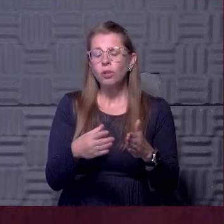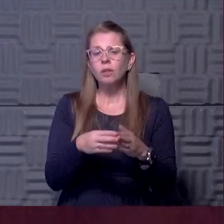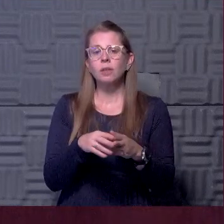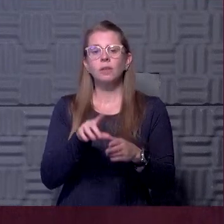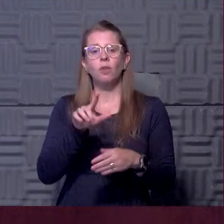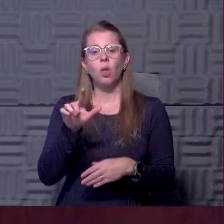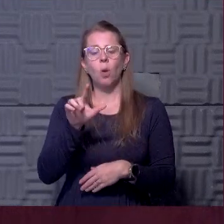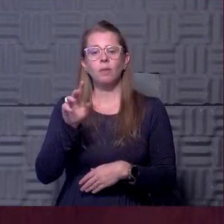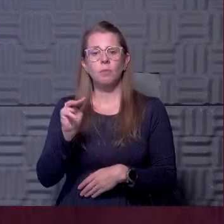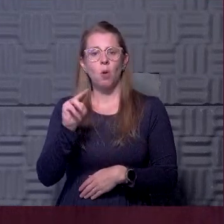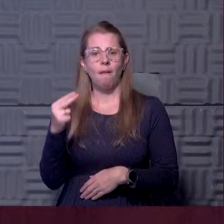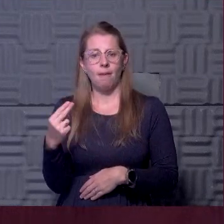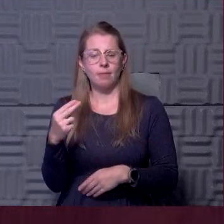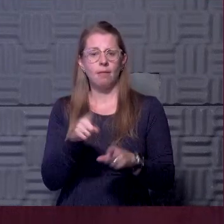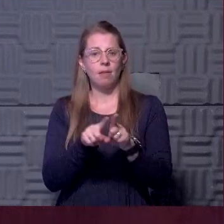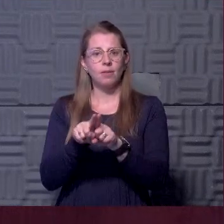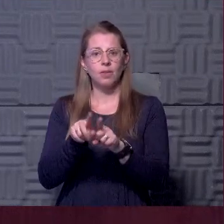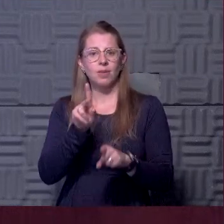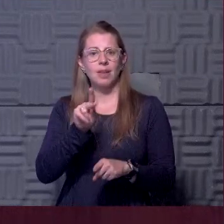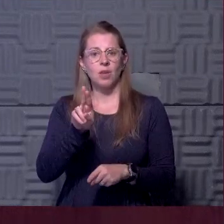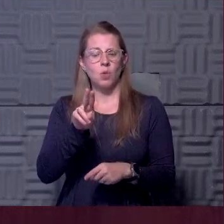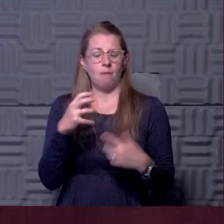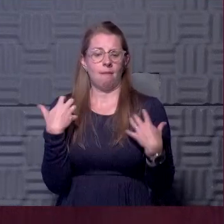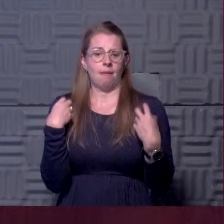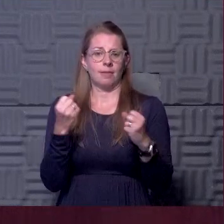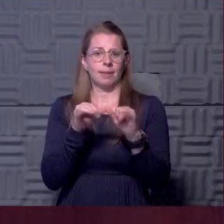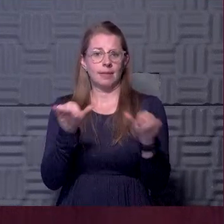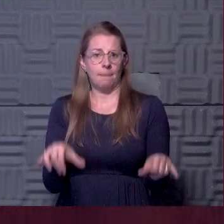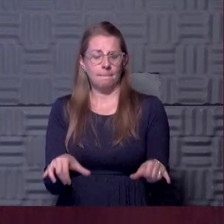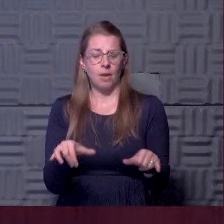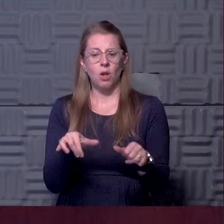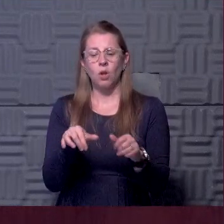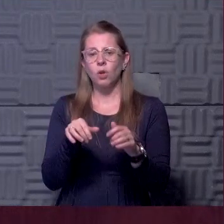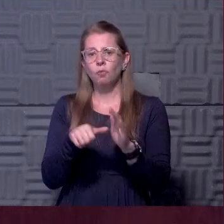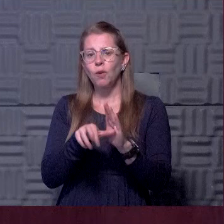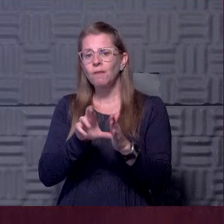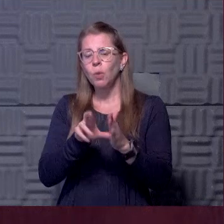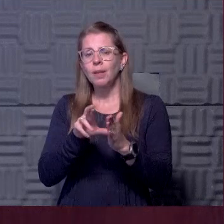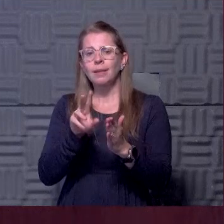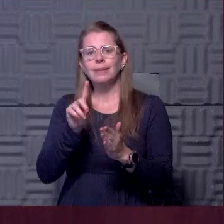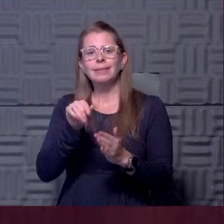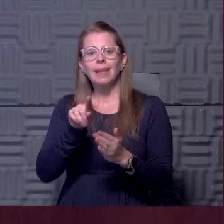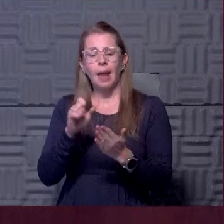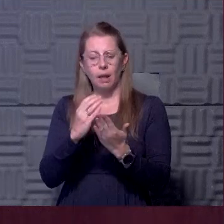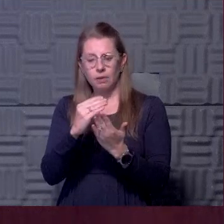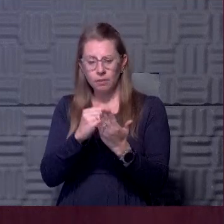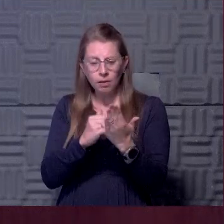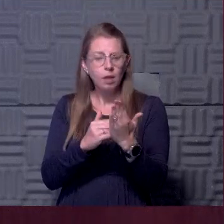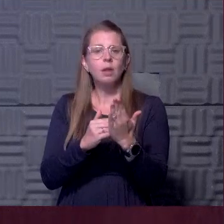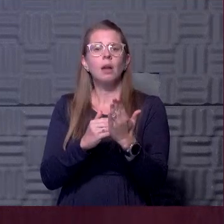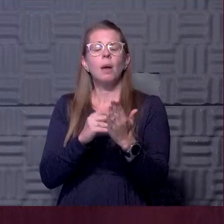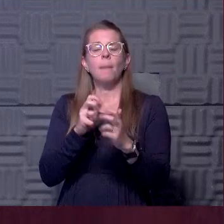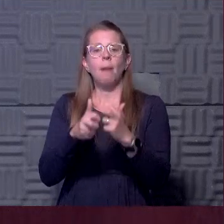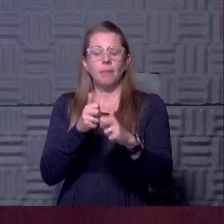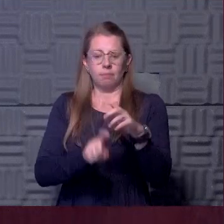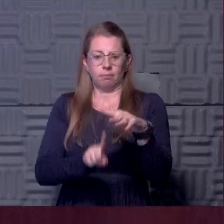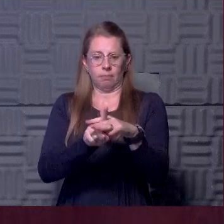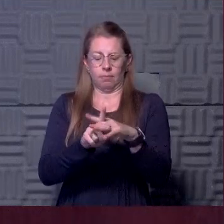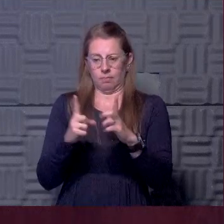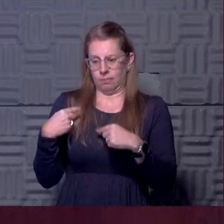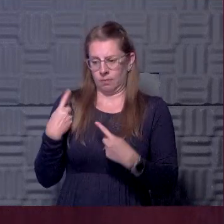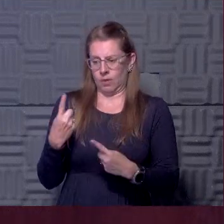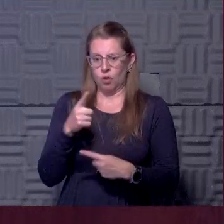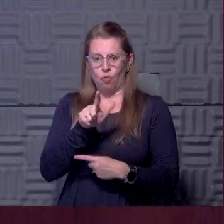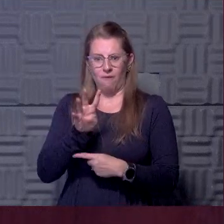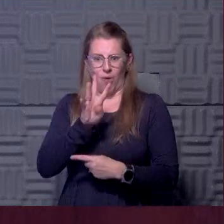uh, and the university of Kansas health system that are reviewing data that are talking about, um, issues that may have come up in the last 24 hours. Uh,